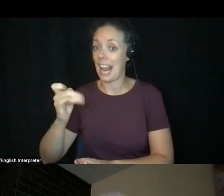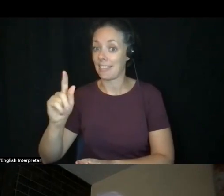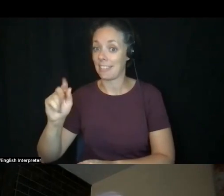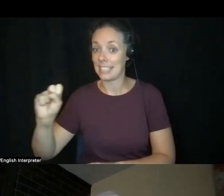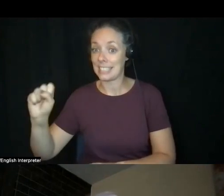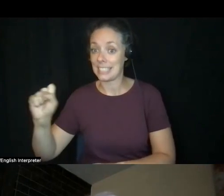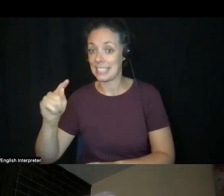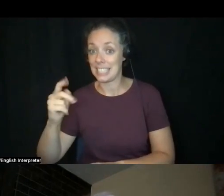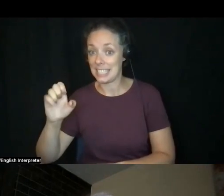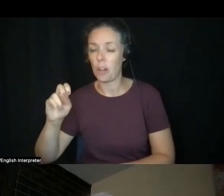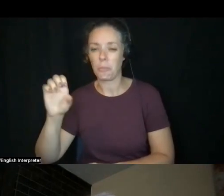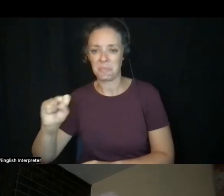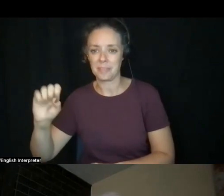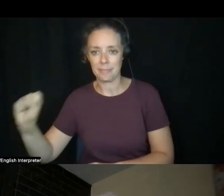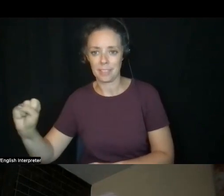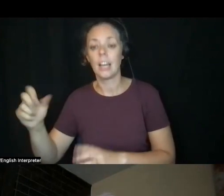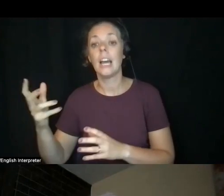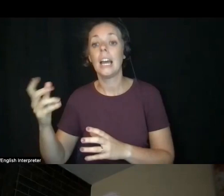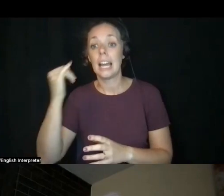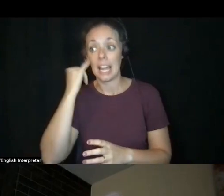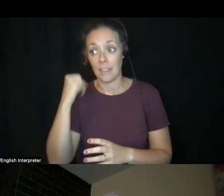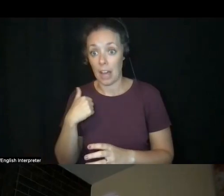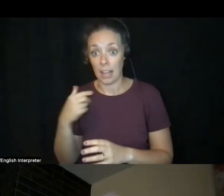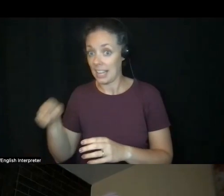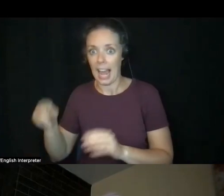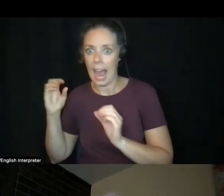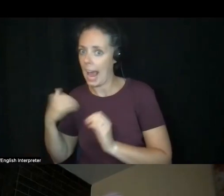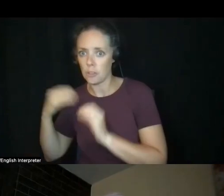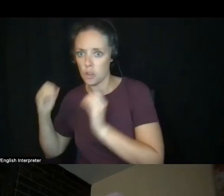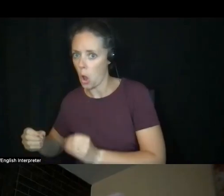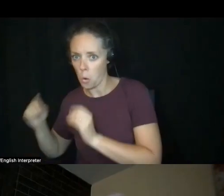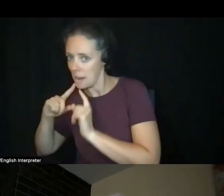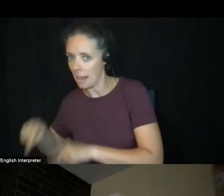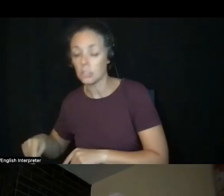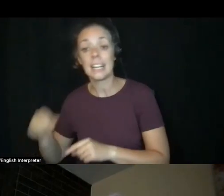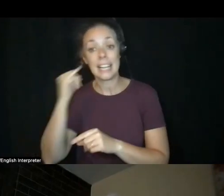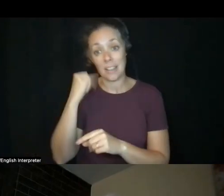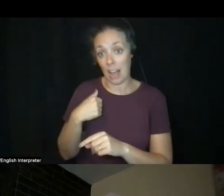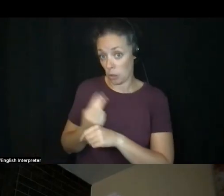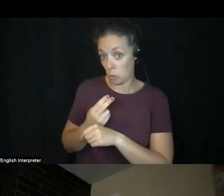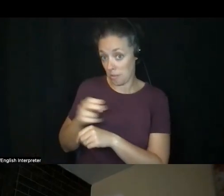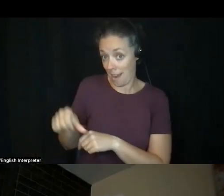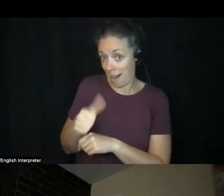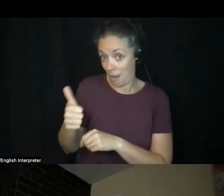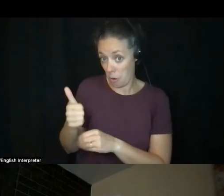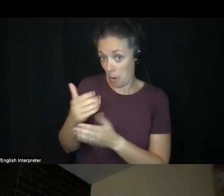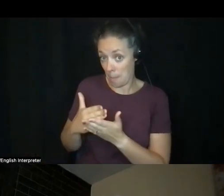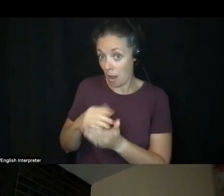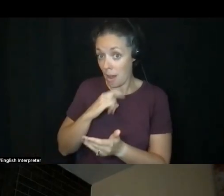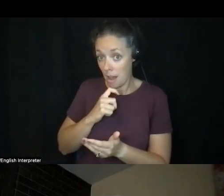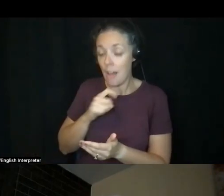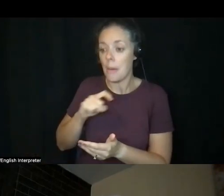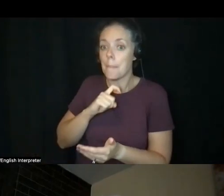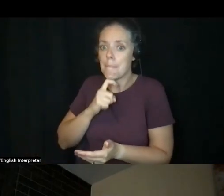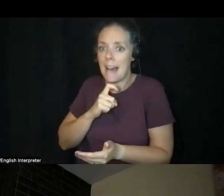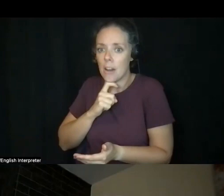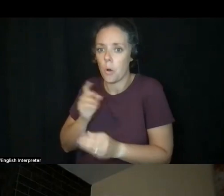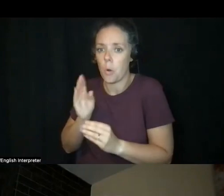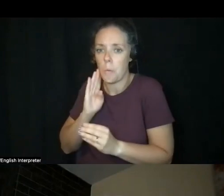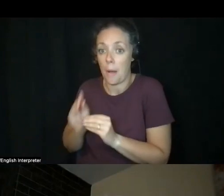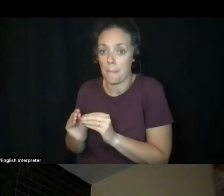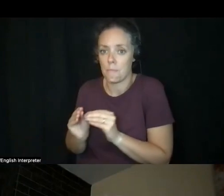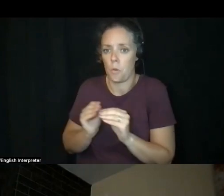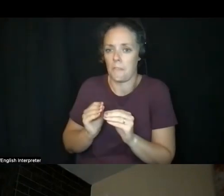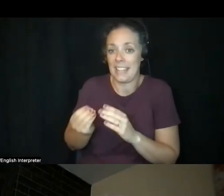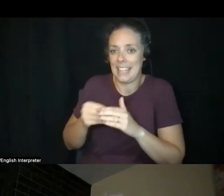those infinitesimal bits of metal move into the water and change the